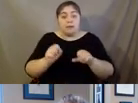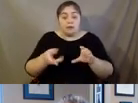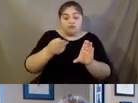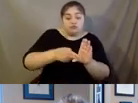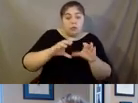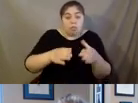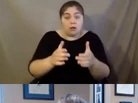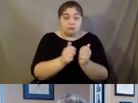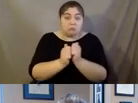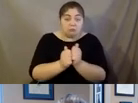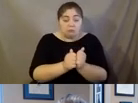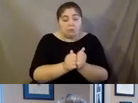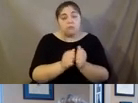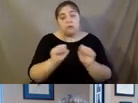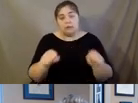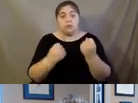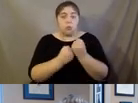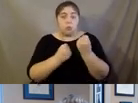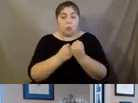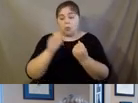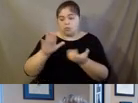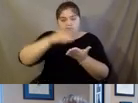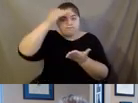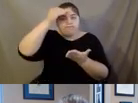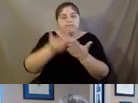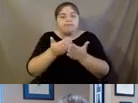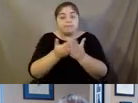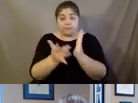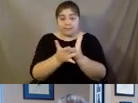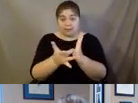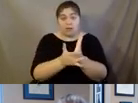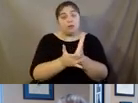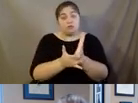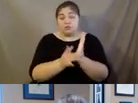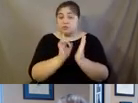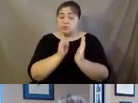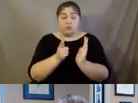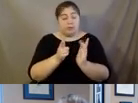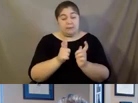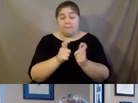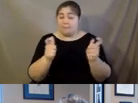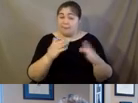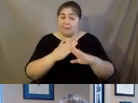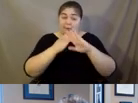can, um, support their learning new technology as well because technology is a big barrier right now.